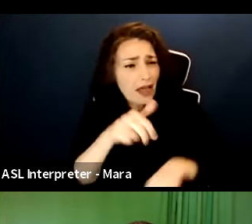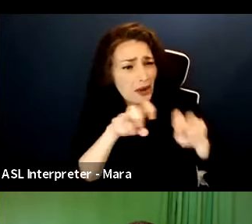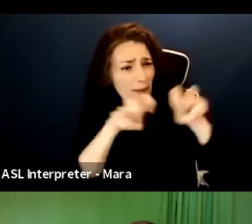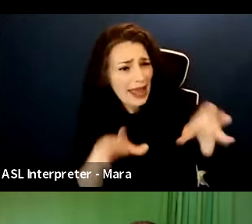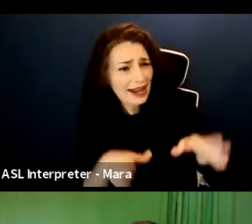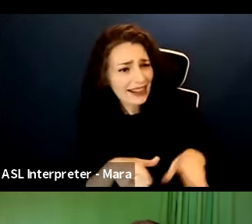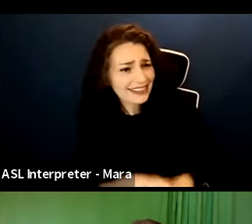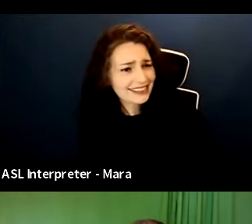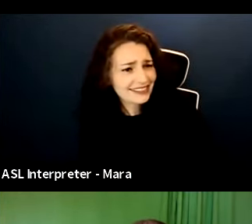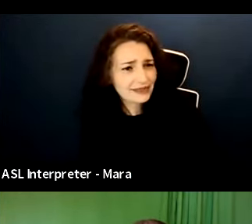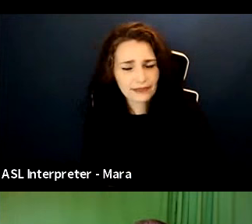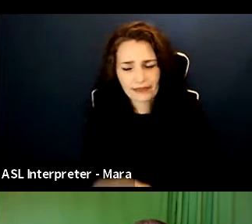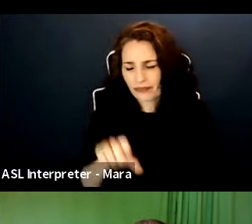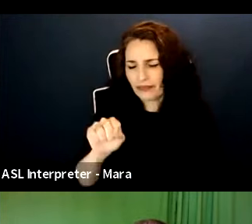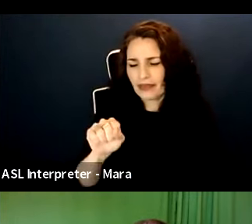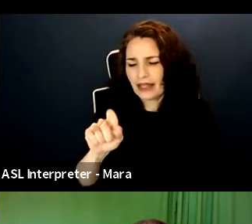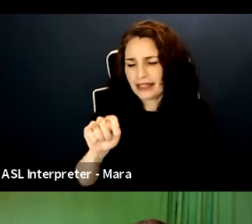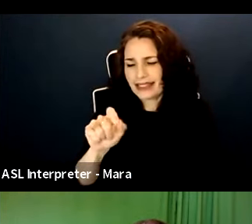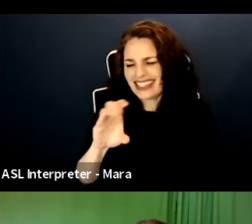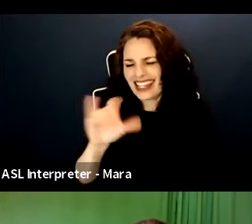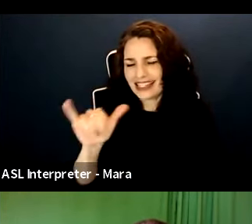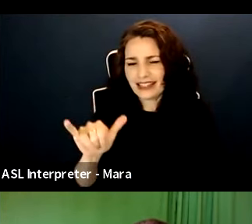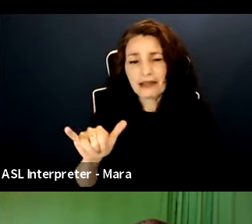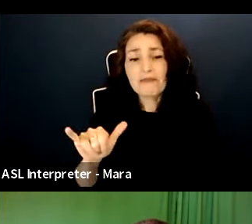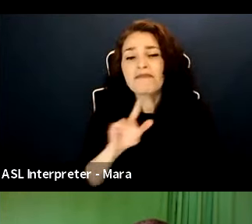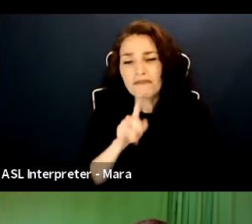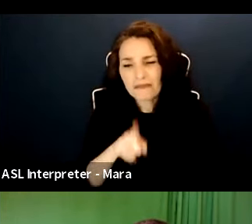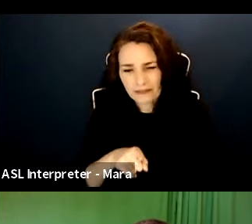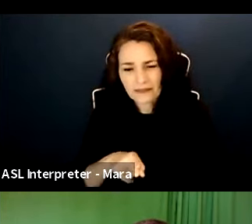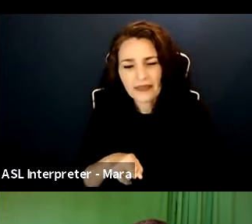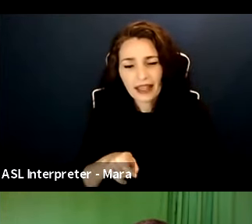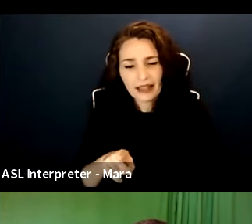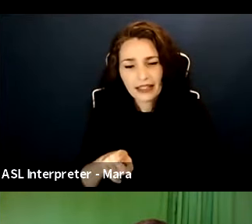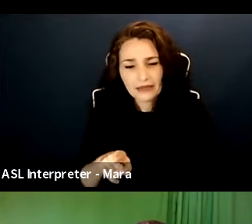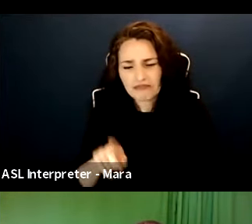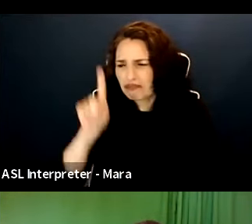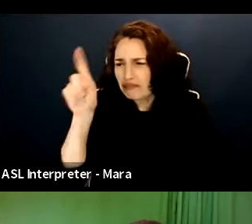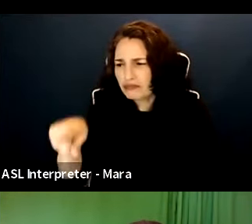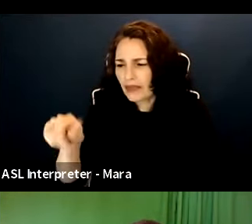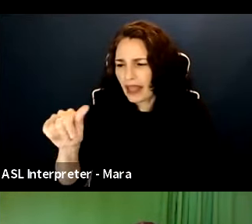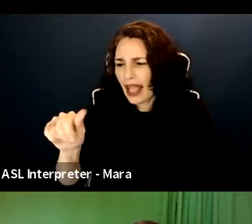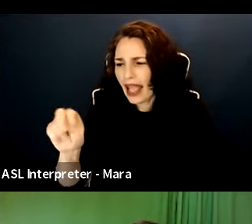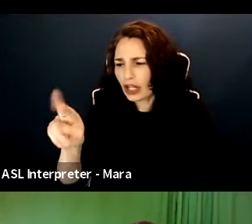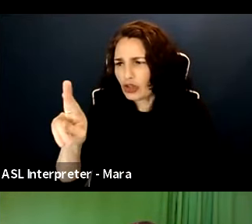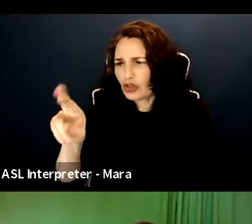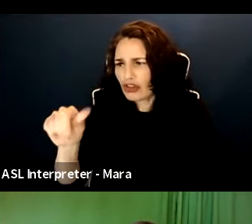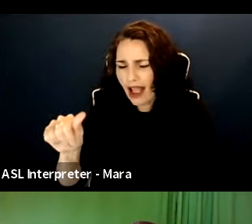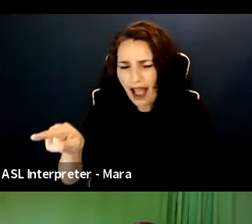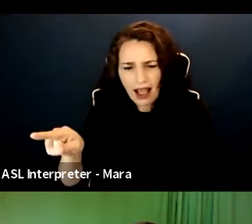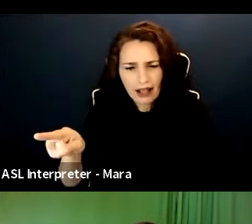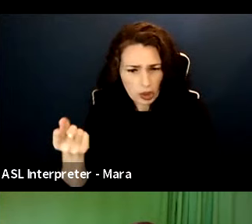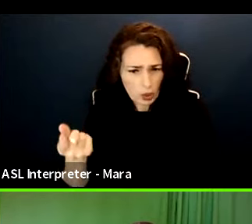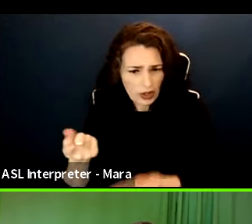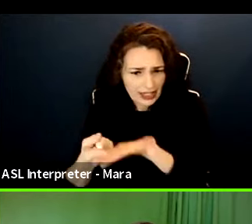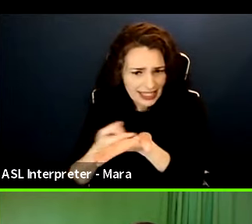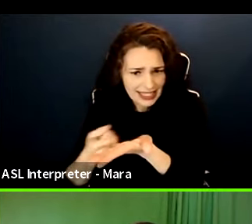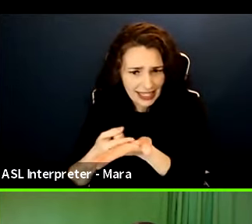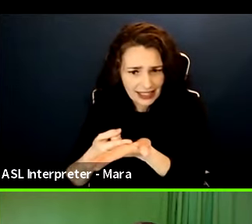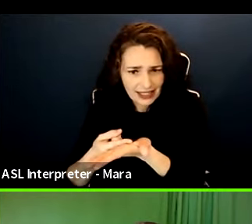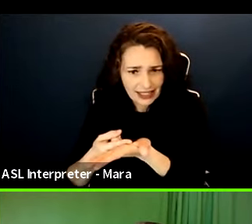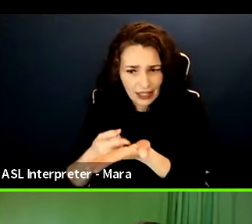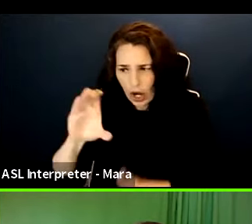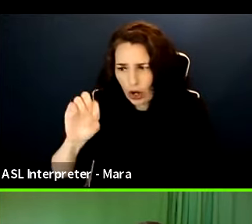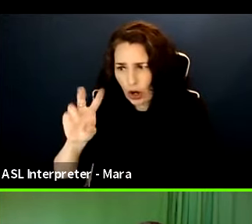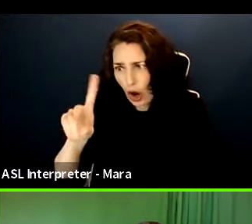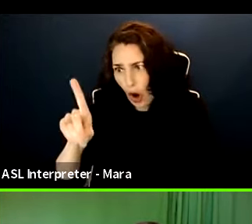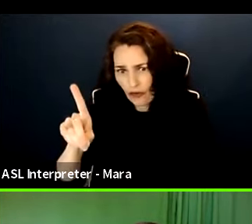Andrea, would you like to talk about, I don't know if you encountered, you know, if you made yours during COVID and safety issues or pay issues, go ahead. Yes. Um,